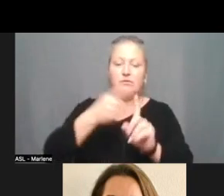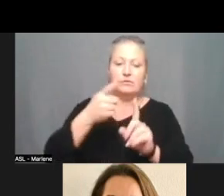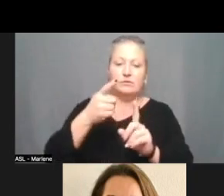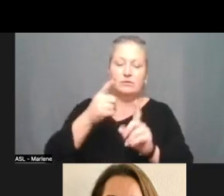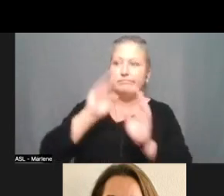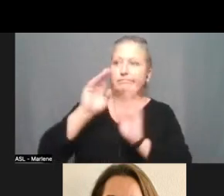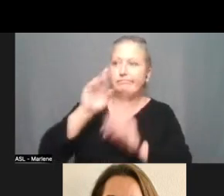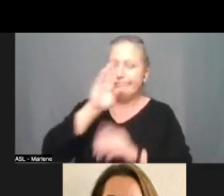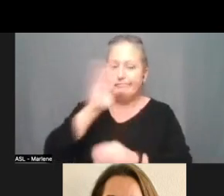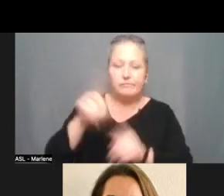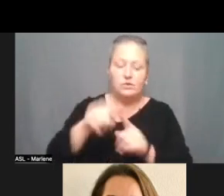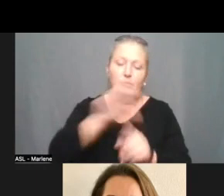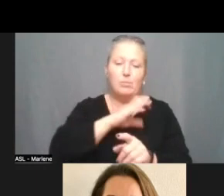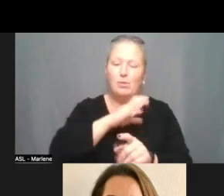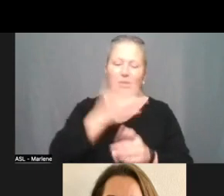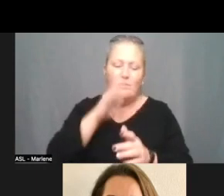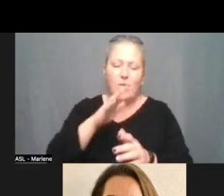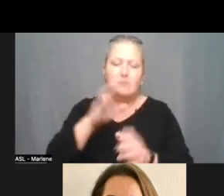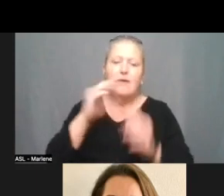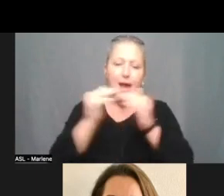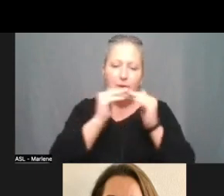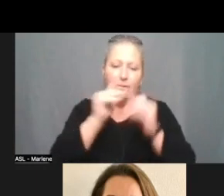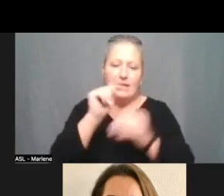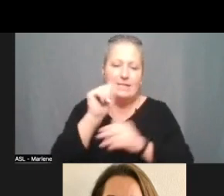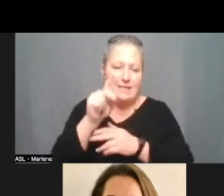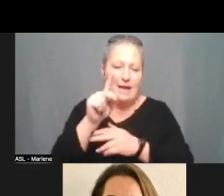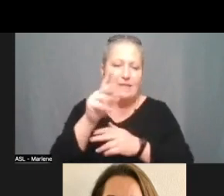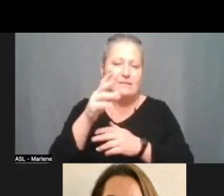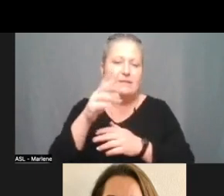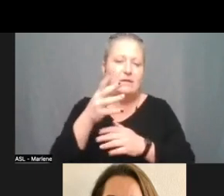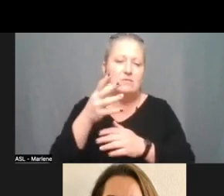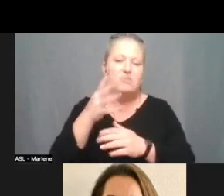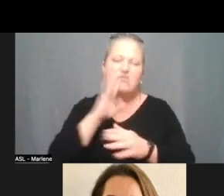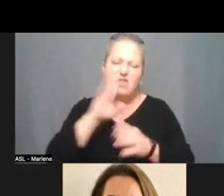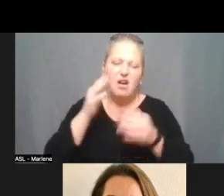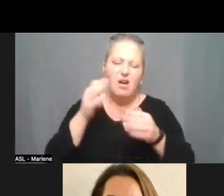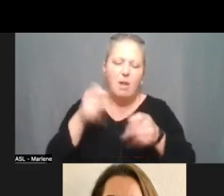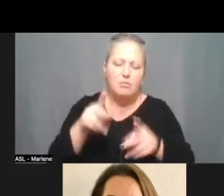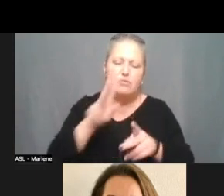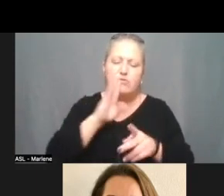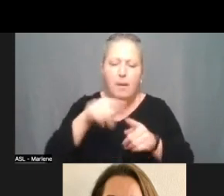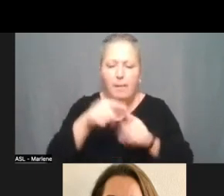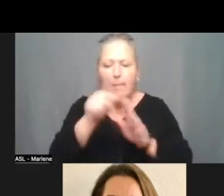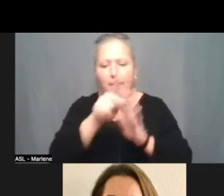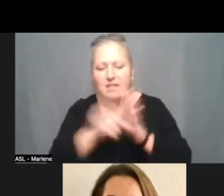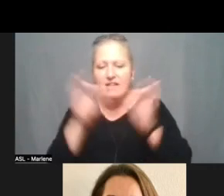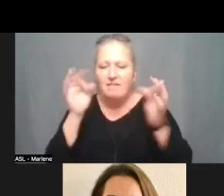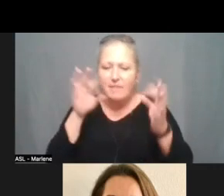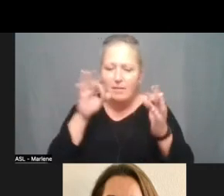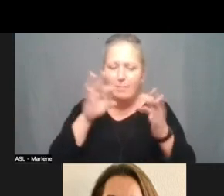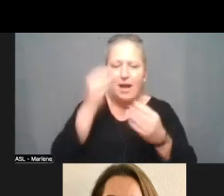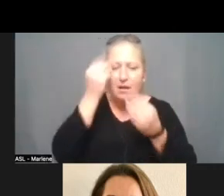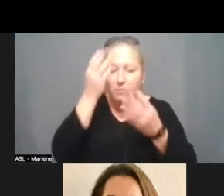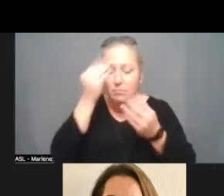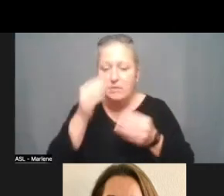And so, the Equity Task Force had an opportunity to talk about those policies, give some feedback and input. They still have an open window for